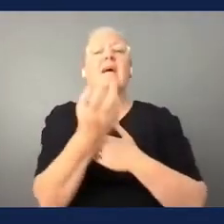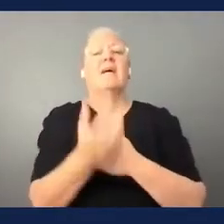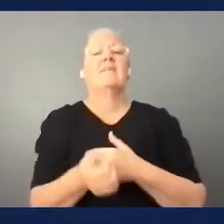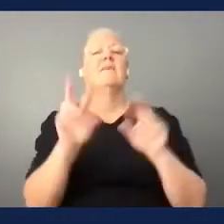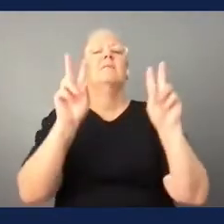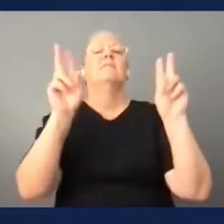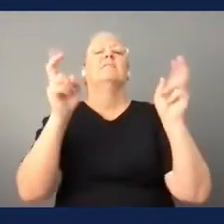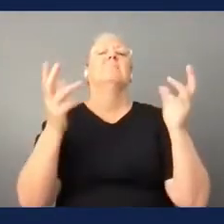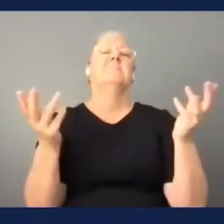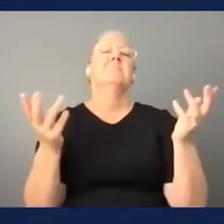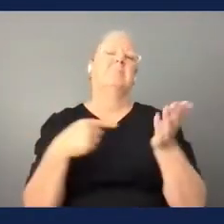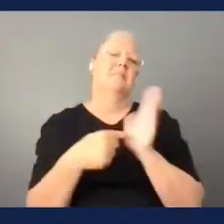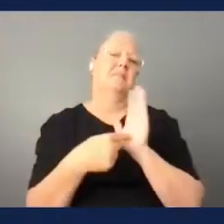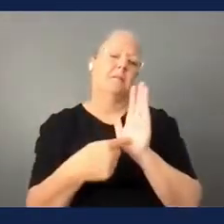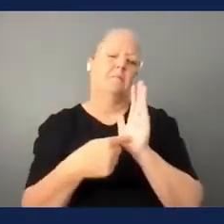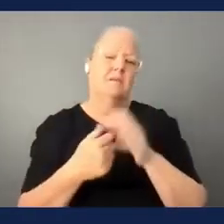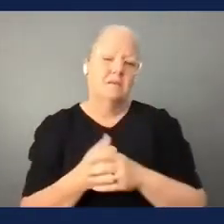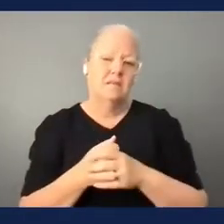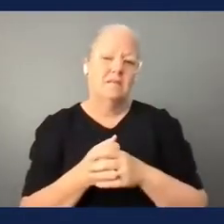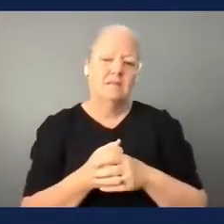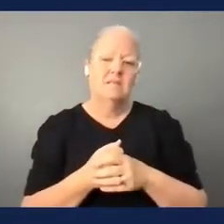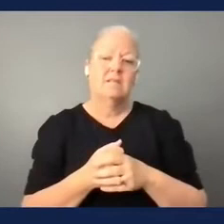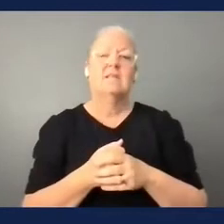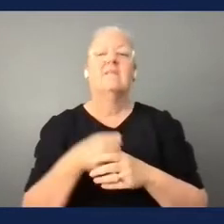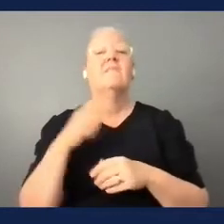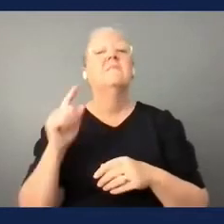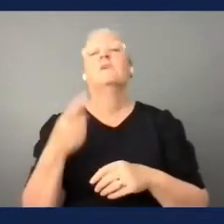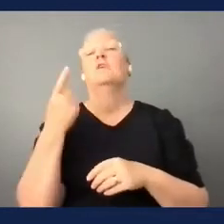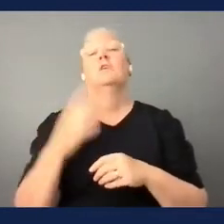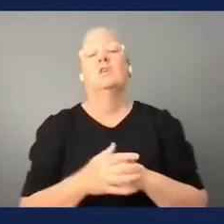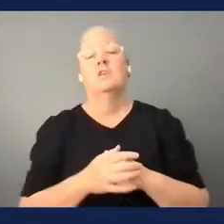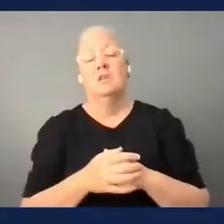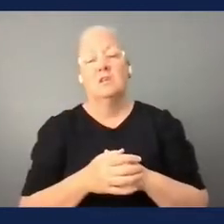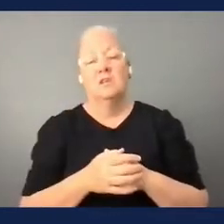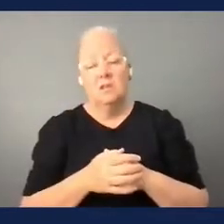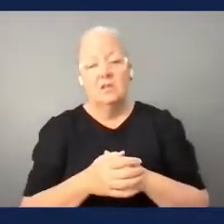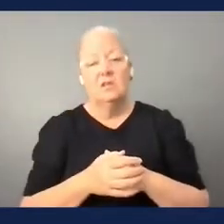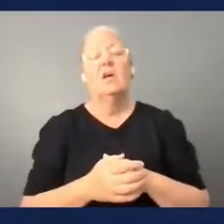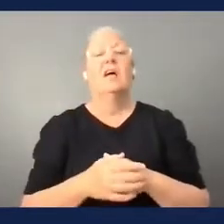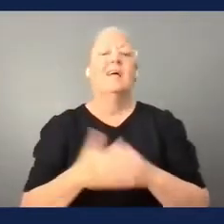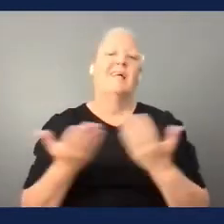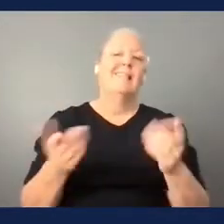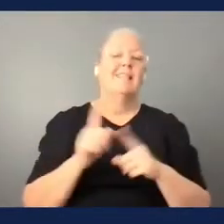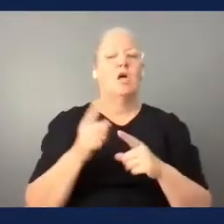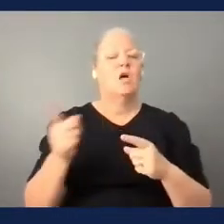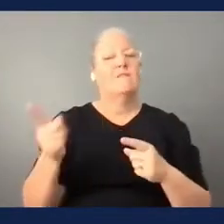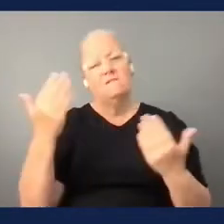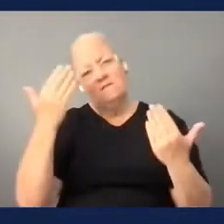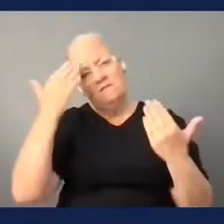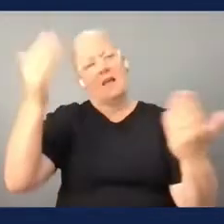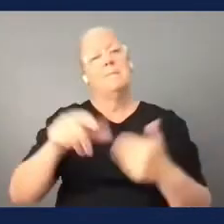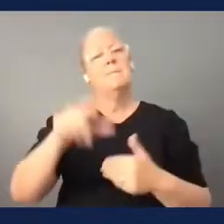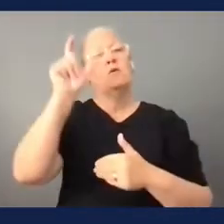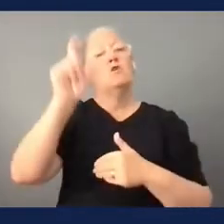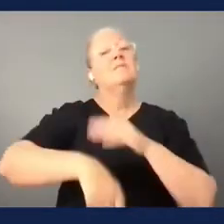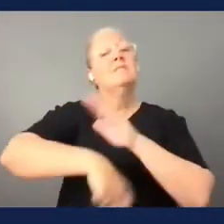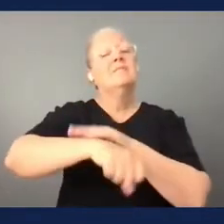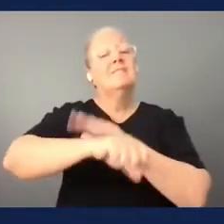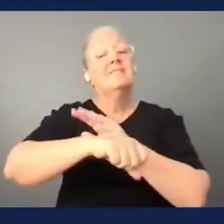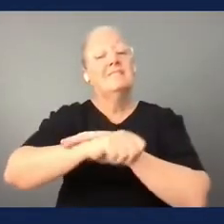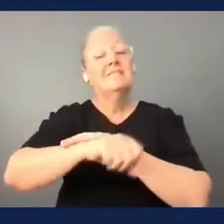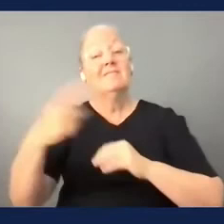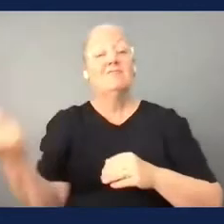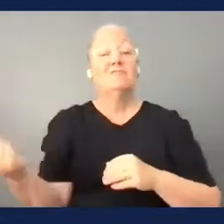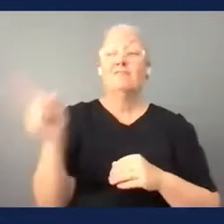example their first monthly event the topic could be cristiano ronaldo okay cristiano would come along and it's very very simple